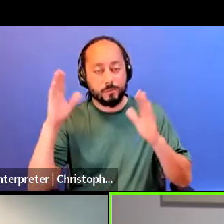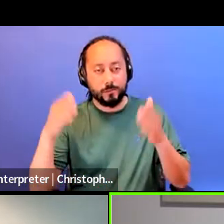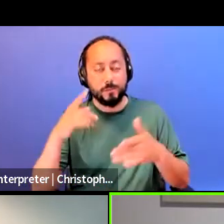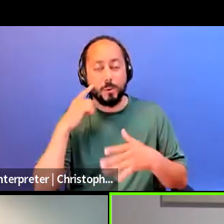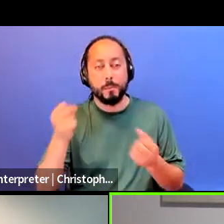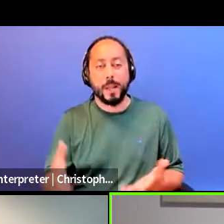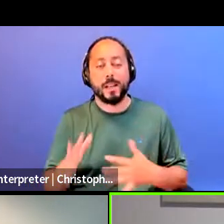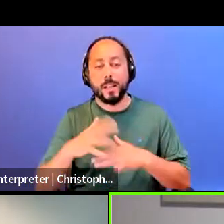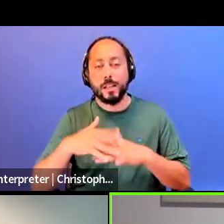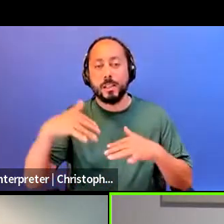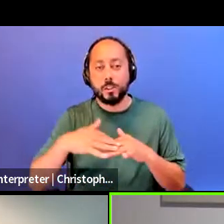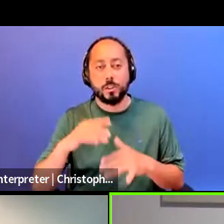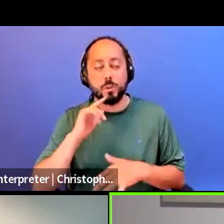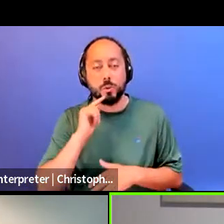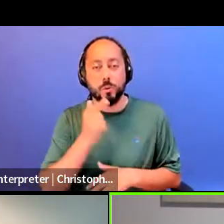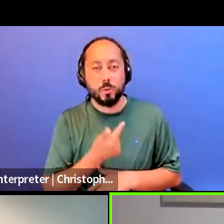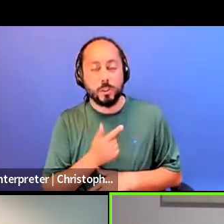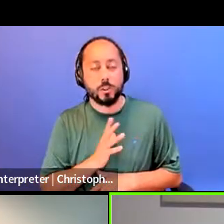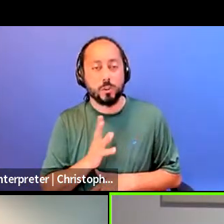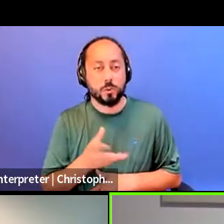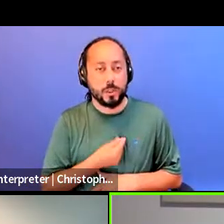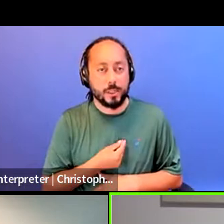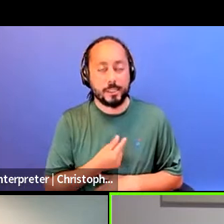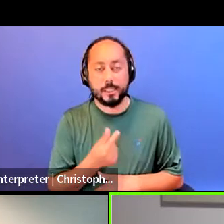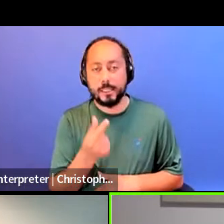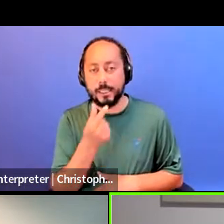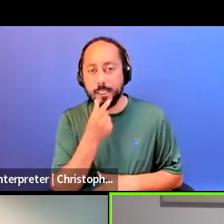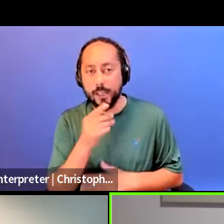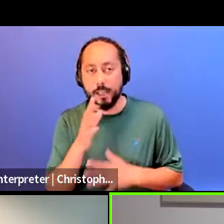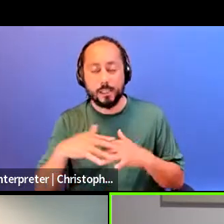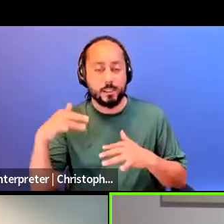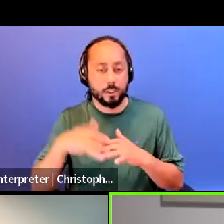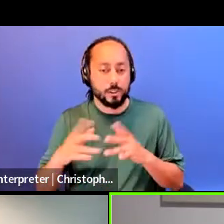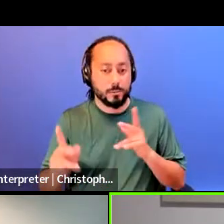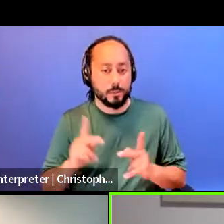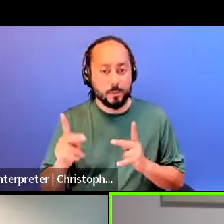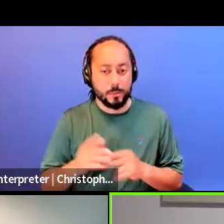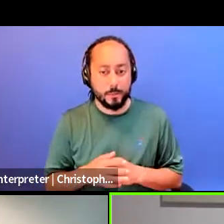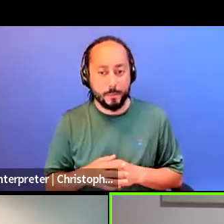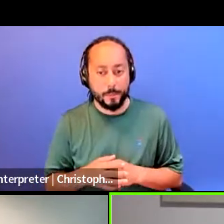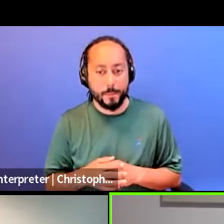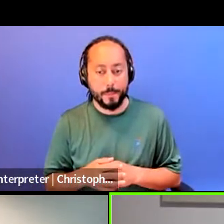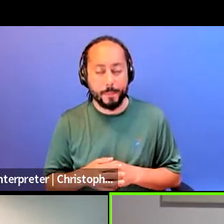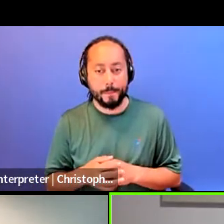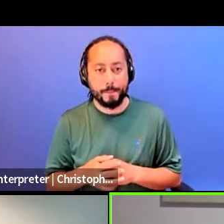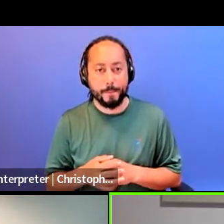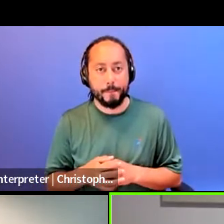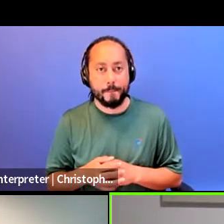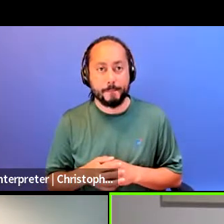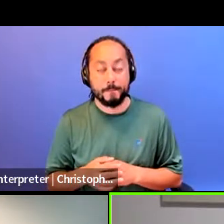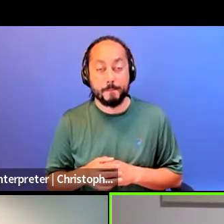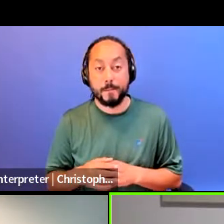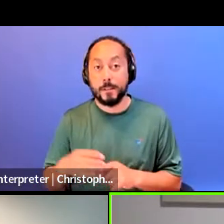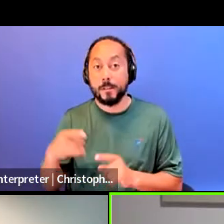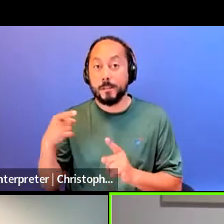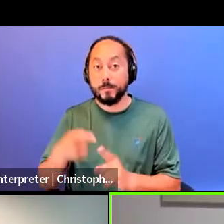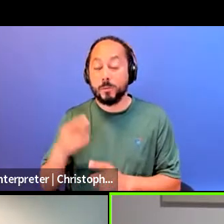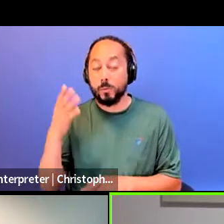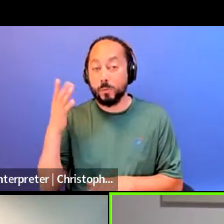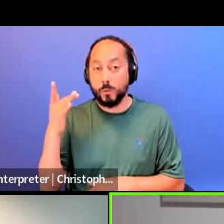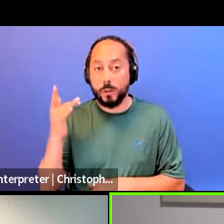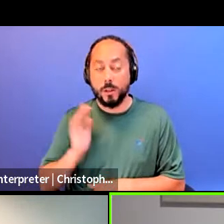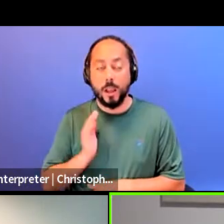you know, gay, indigenous people, specifically because so many of our relatives